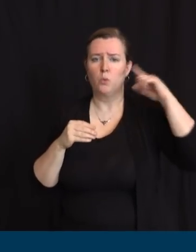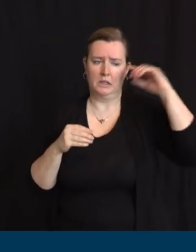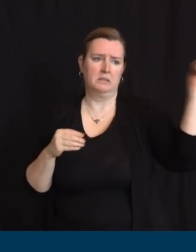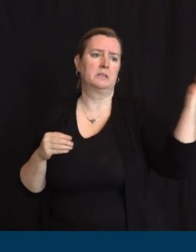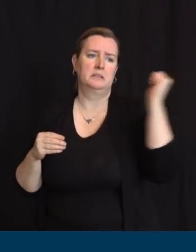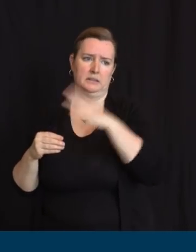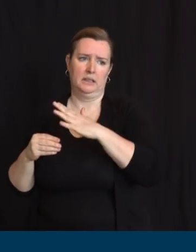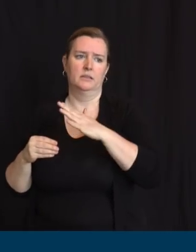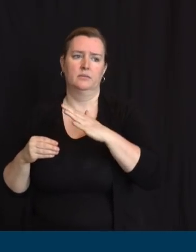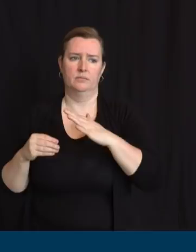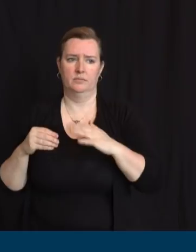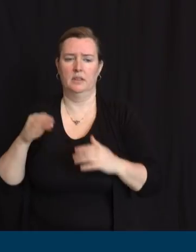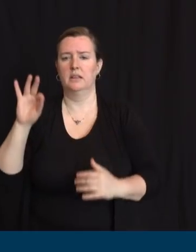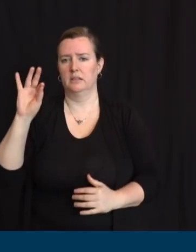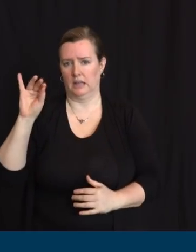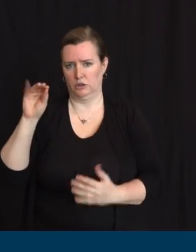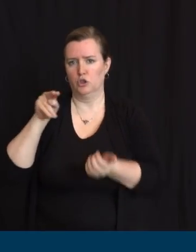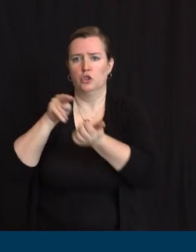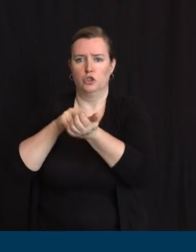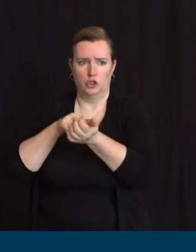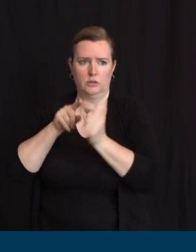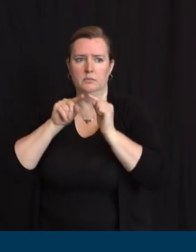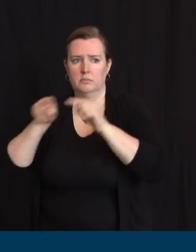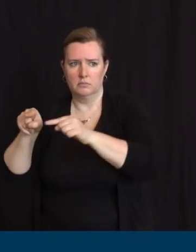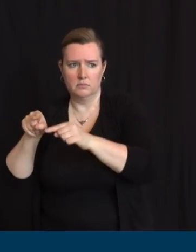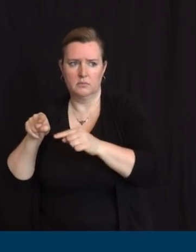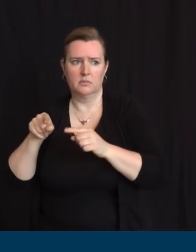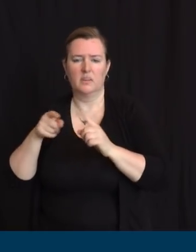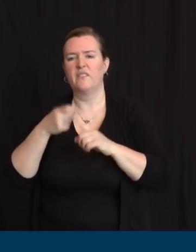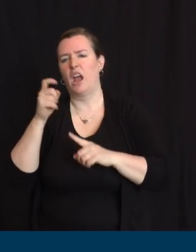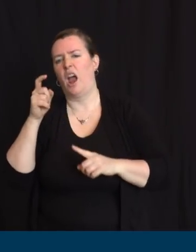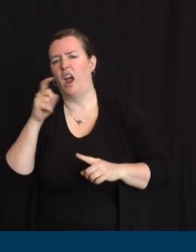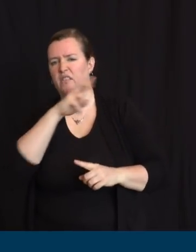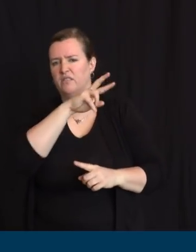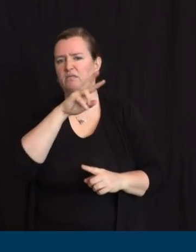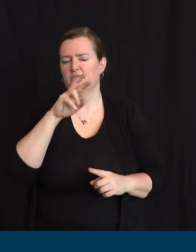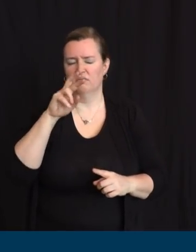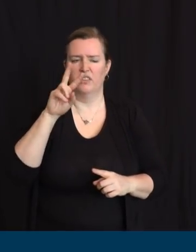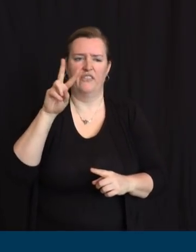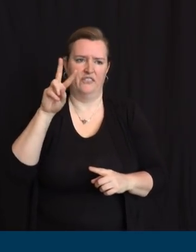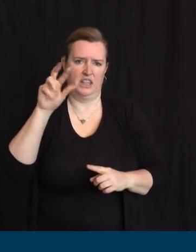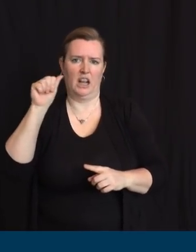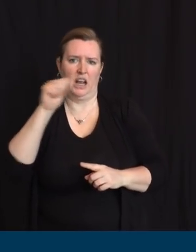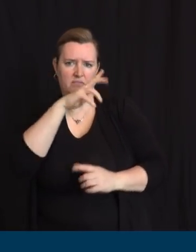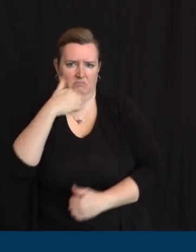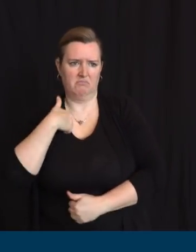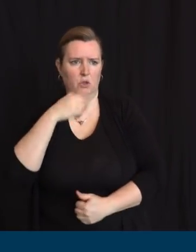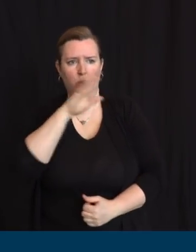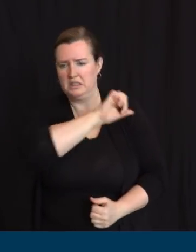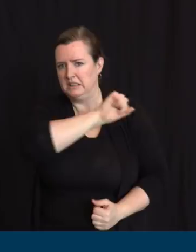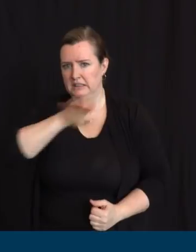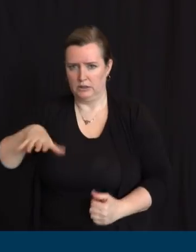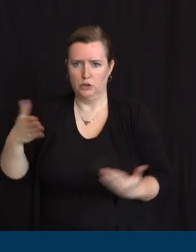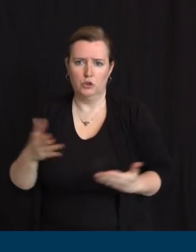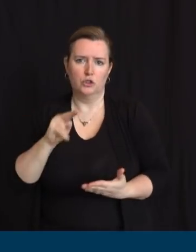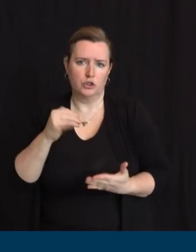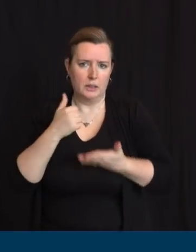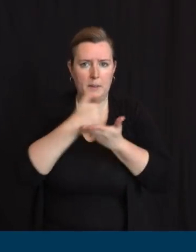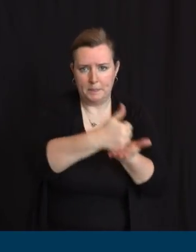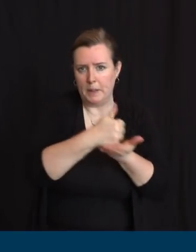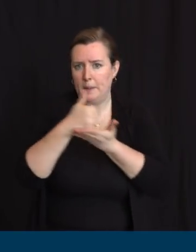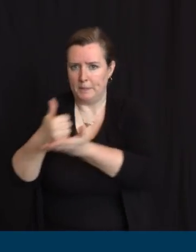the VA, to New Jersey. And I know there's going to be more on both veteran homes and long-term care facilities from Judy